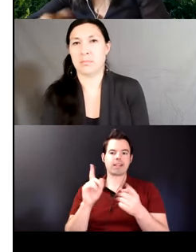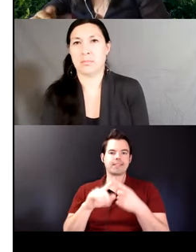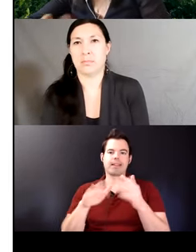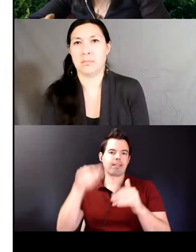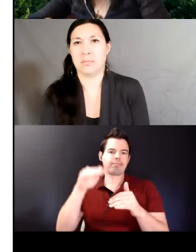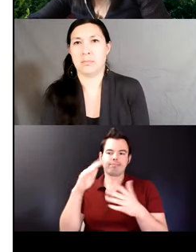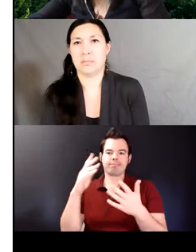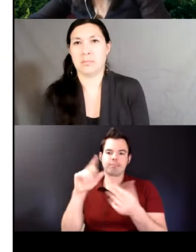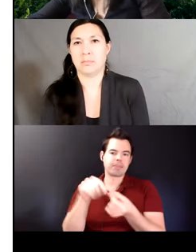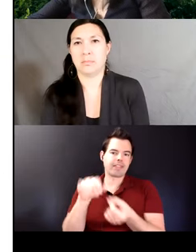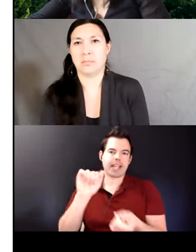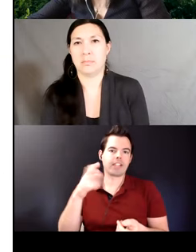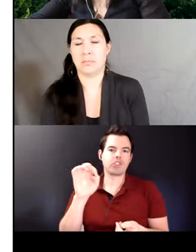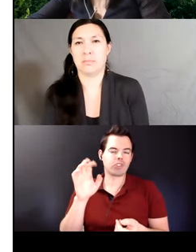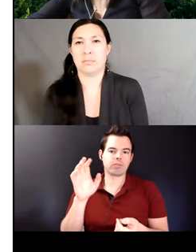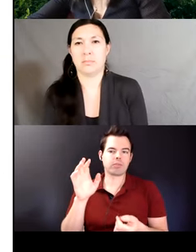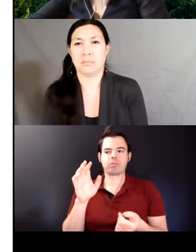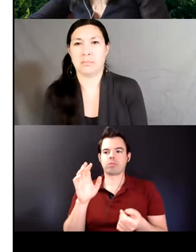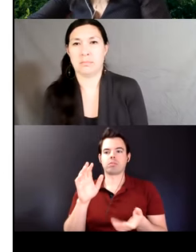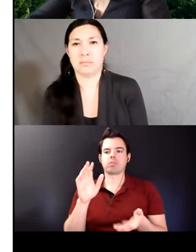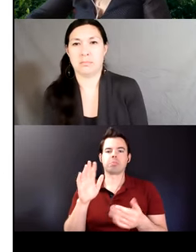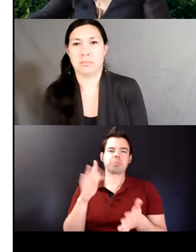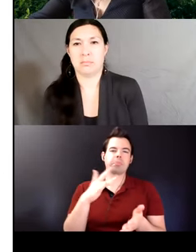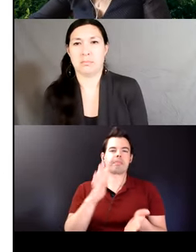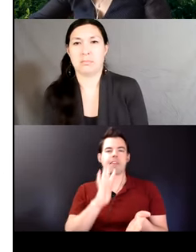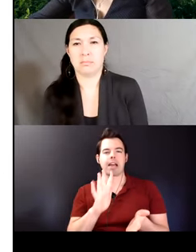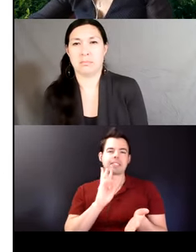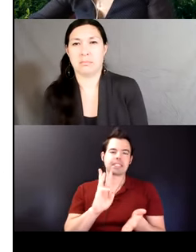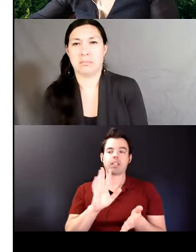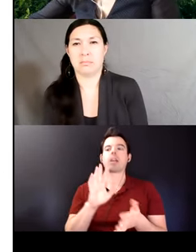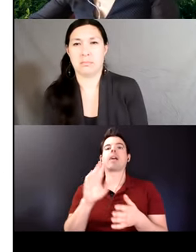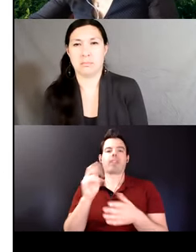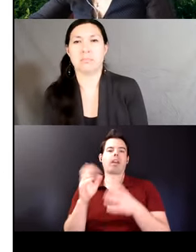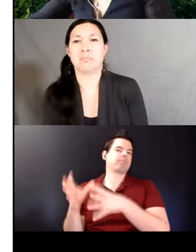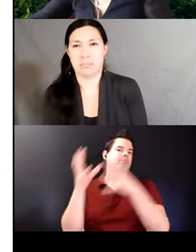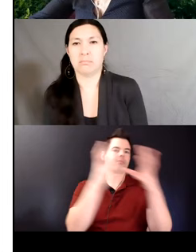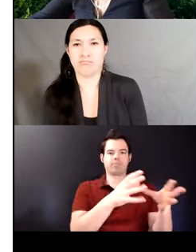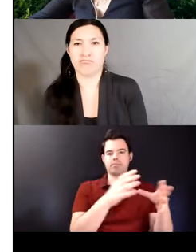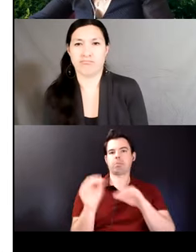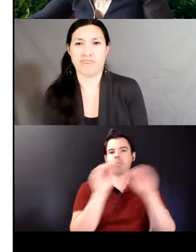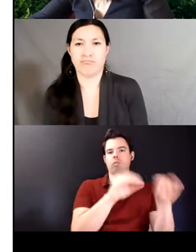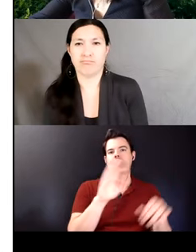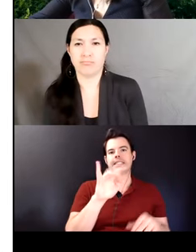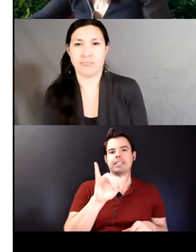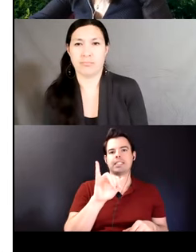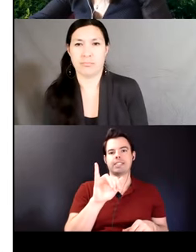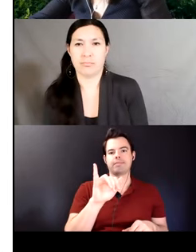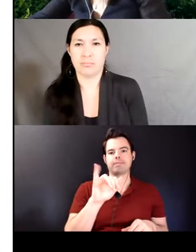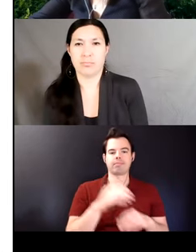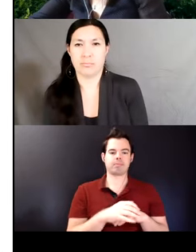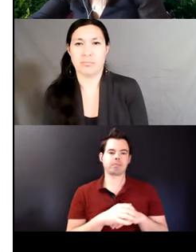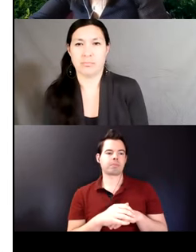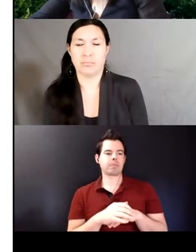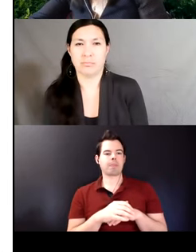approximately five or six before moving to the city of Cochabamba the